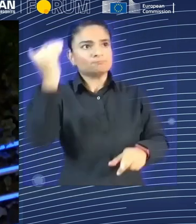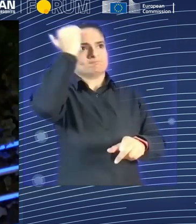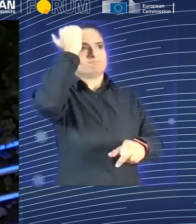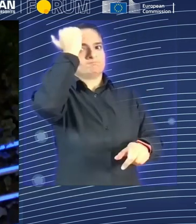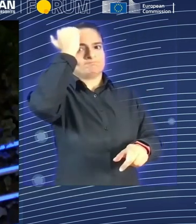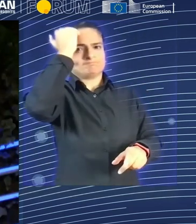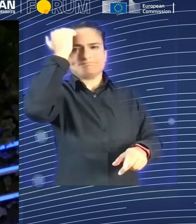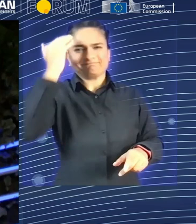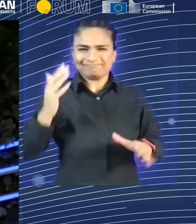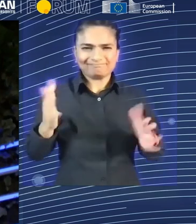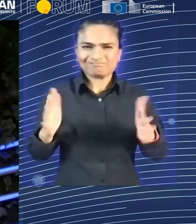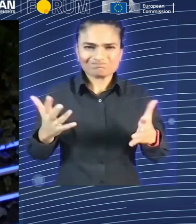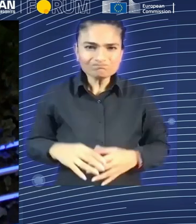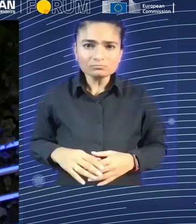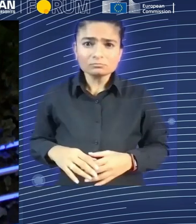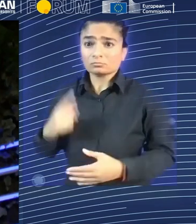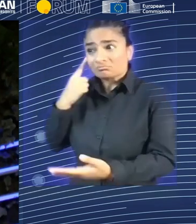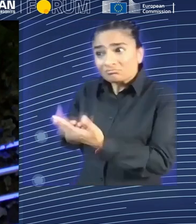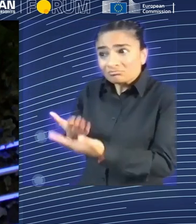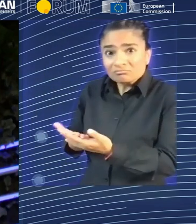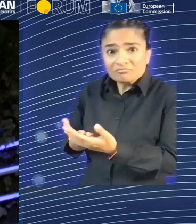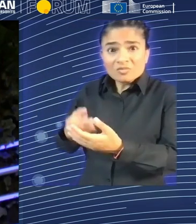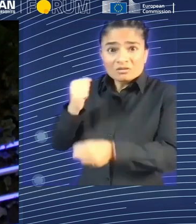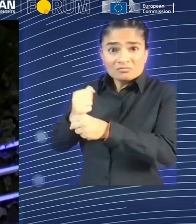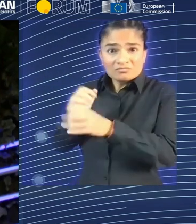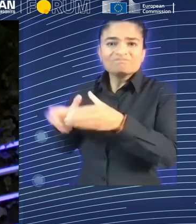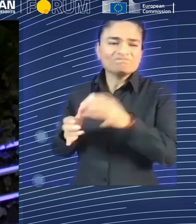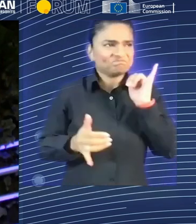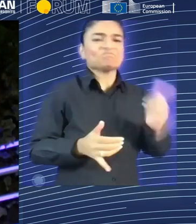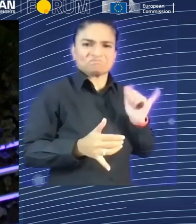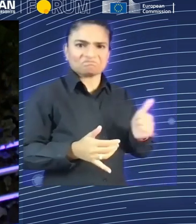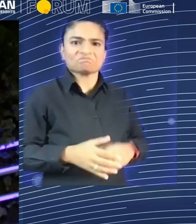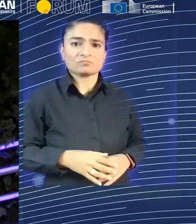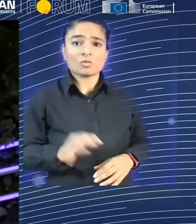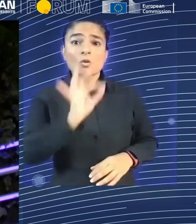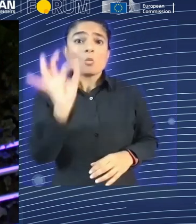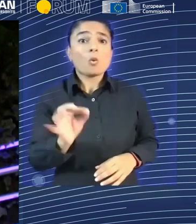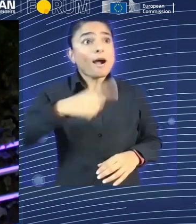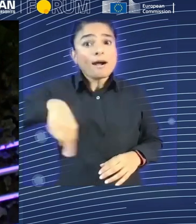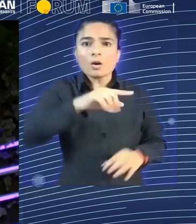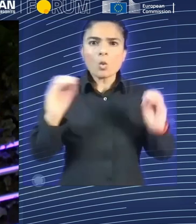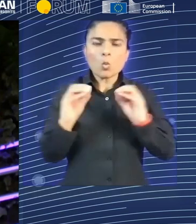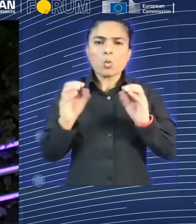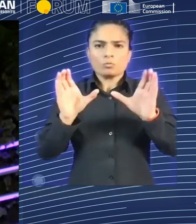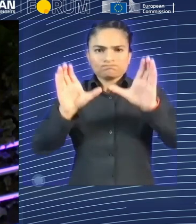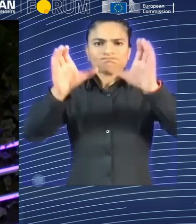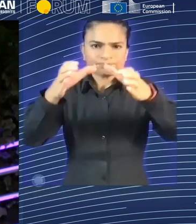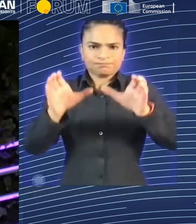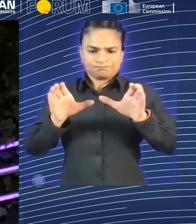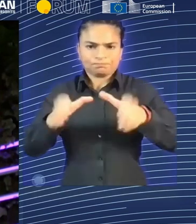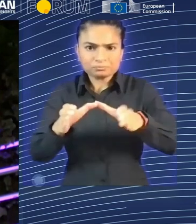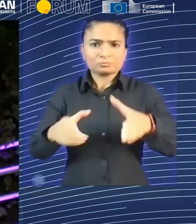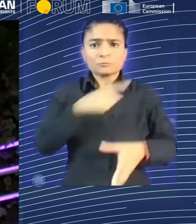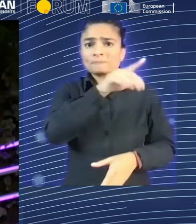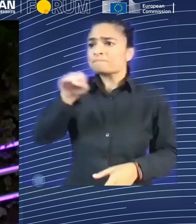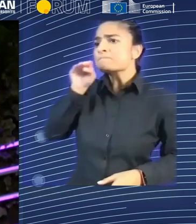you ask them what their view is on the AI regulation, most of them probably don't know that there is an AI regulation in the pipeline. Chambers are trying to inform them, but it's